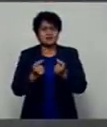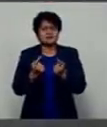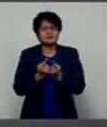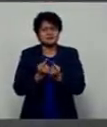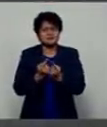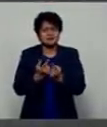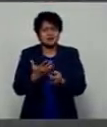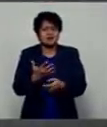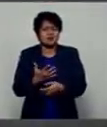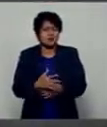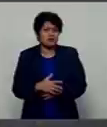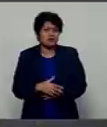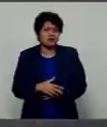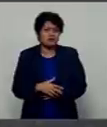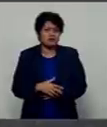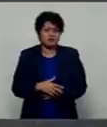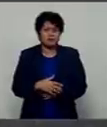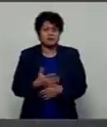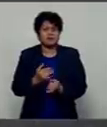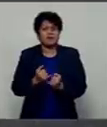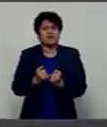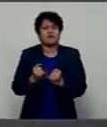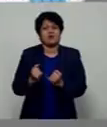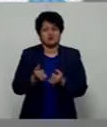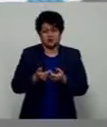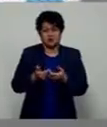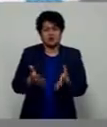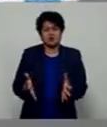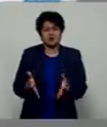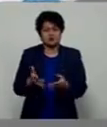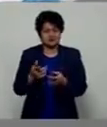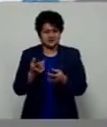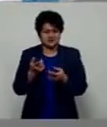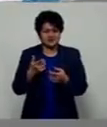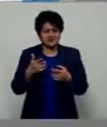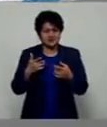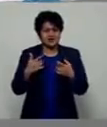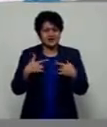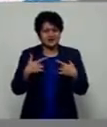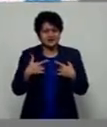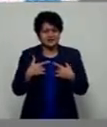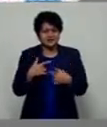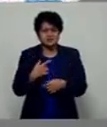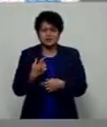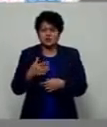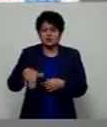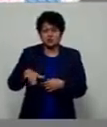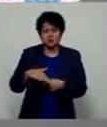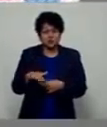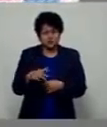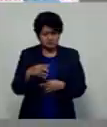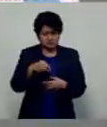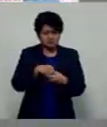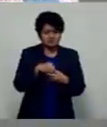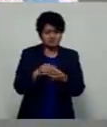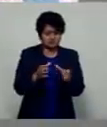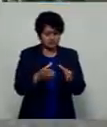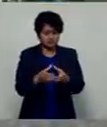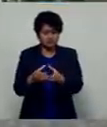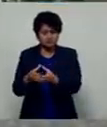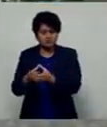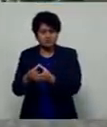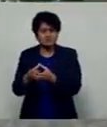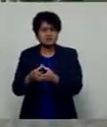or even worse, loss of life. Tundravo has urged those engaging in any form of social gathering to ask